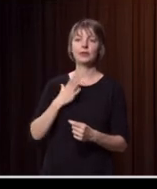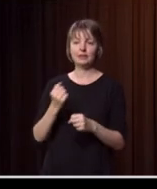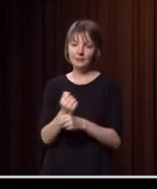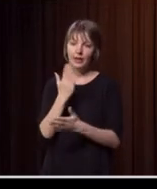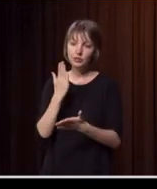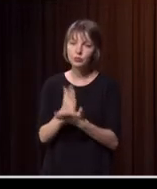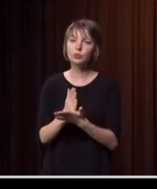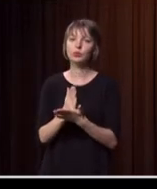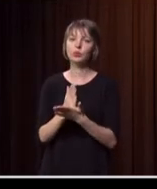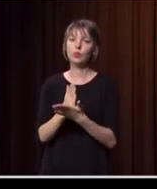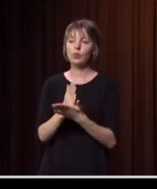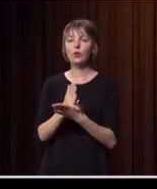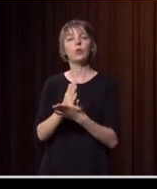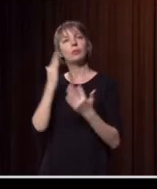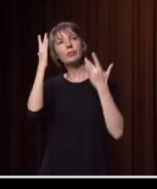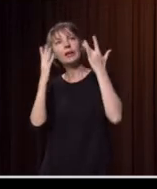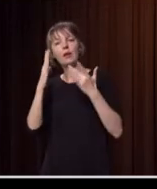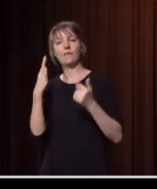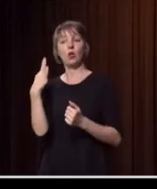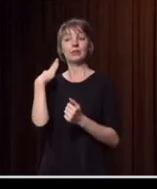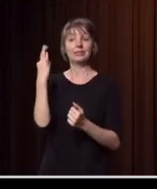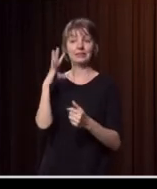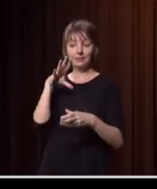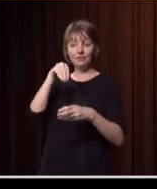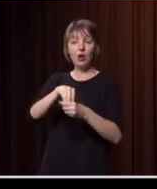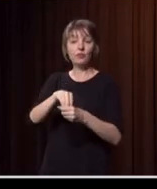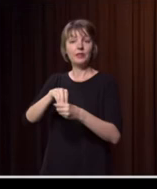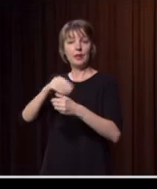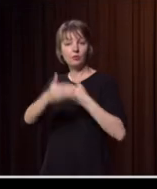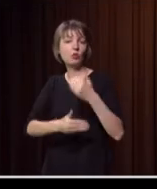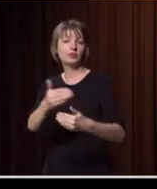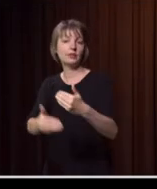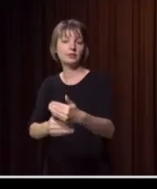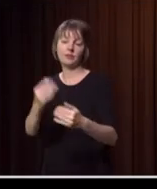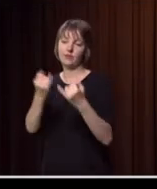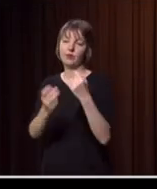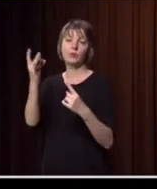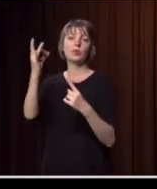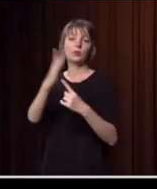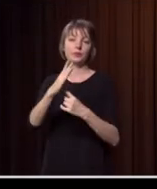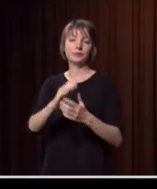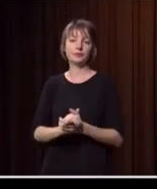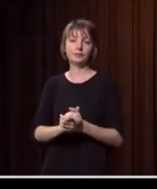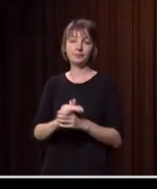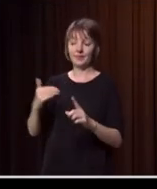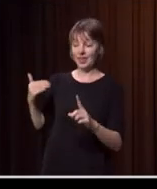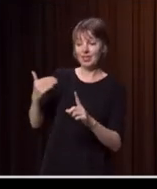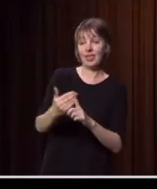volunteers into that local process is really important. Just in the last, just in the last couple of months,